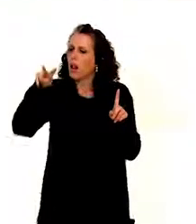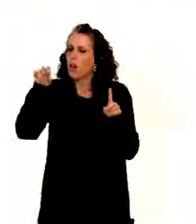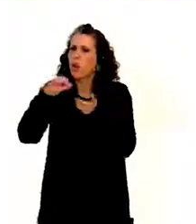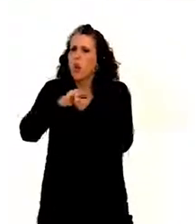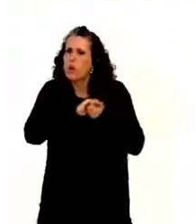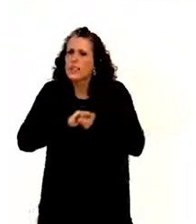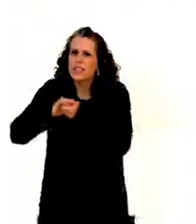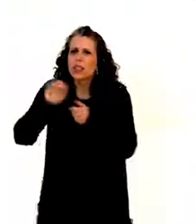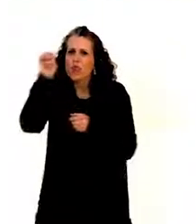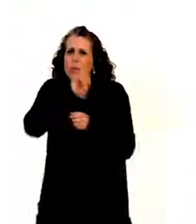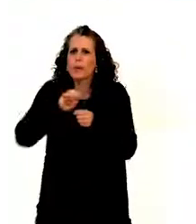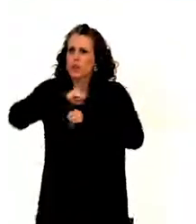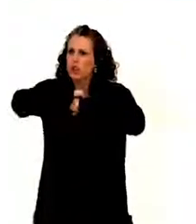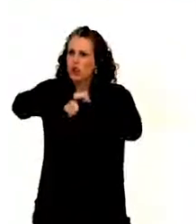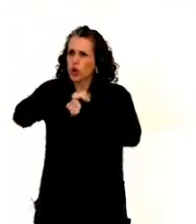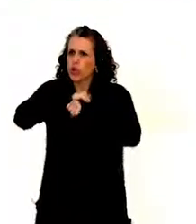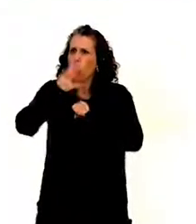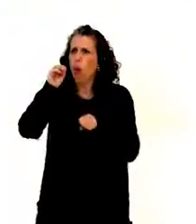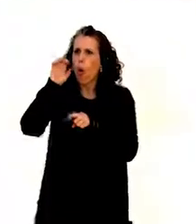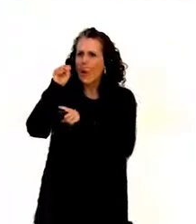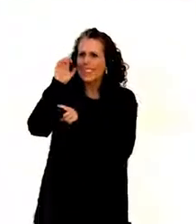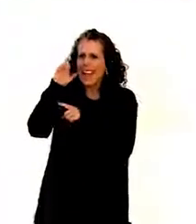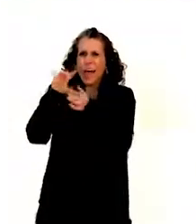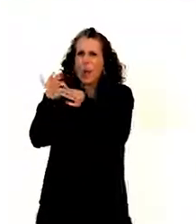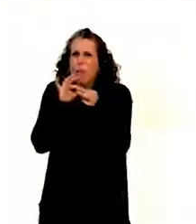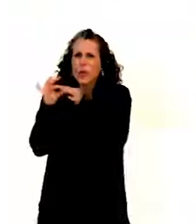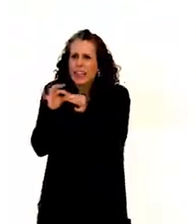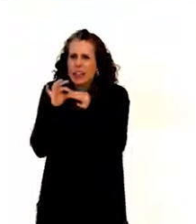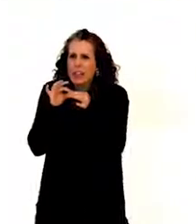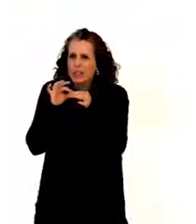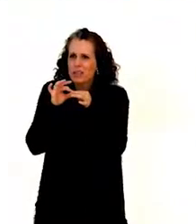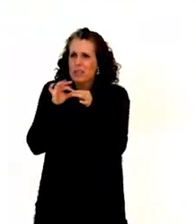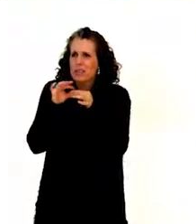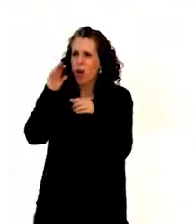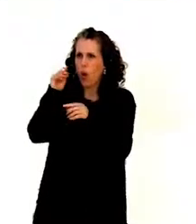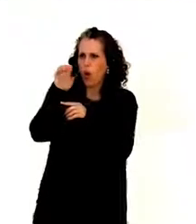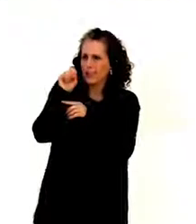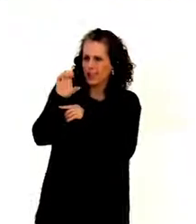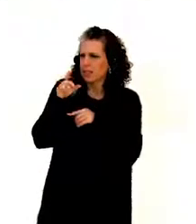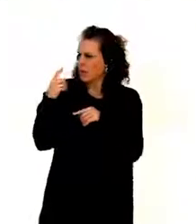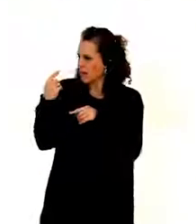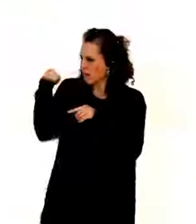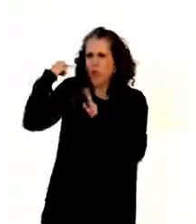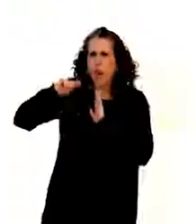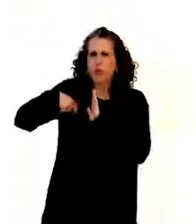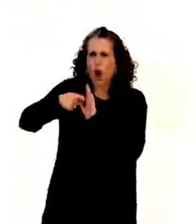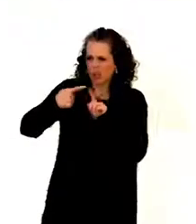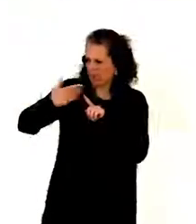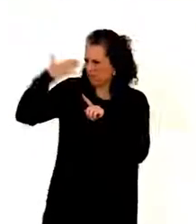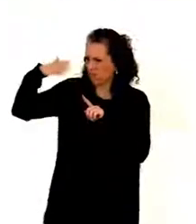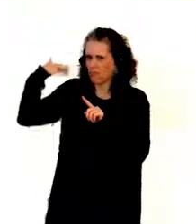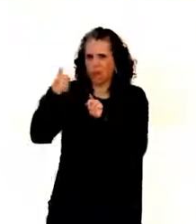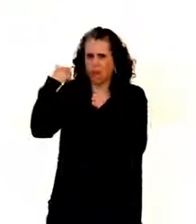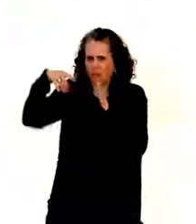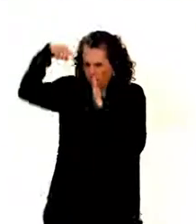Security and Cooperation, OESC. They did one project over the last two years, very detailed, about